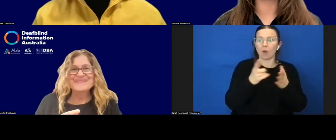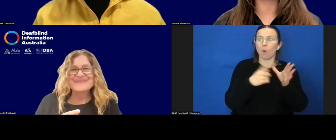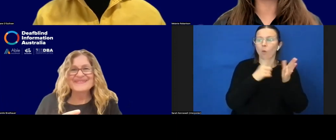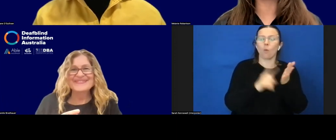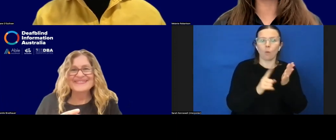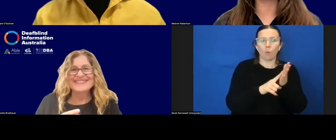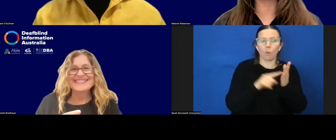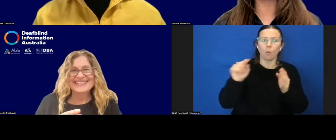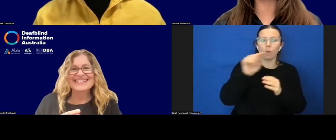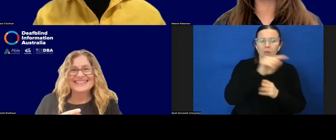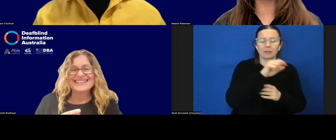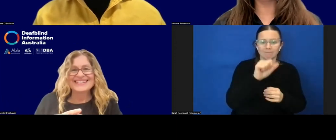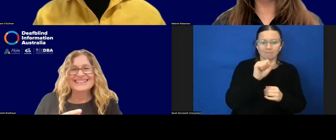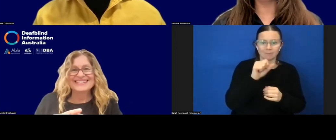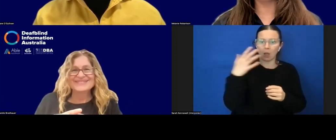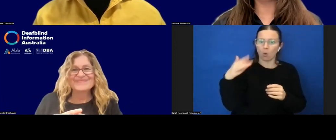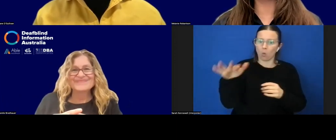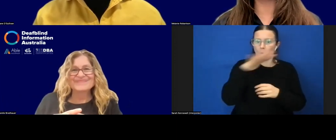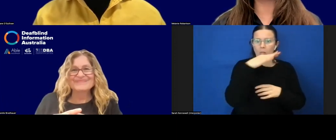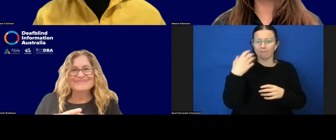brings their own perspective.